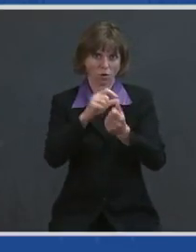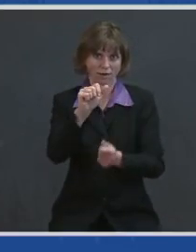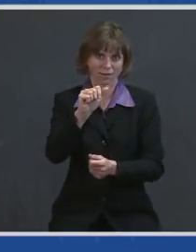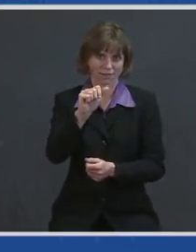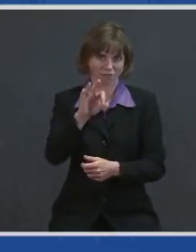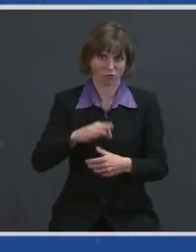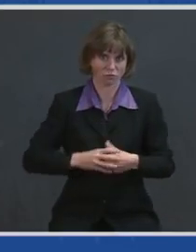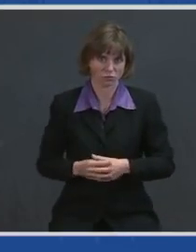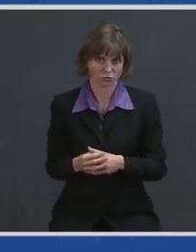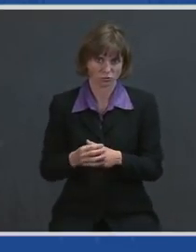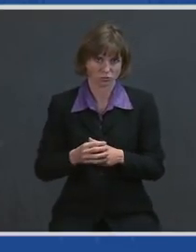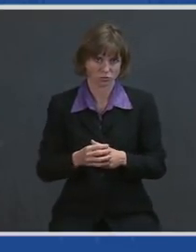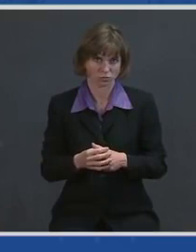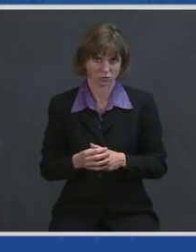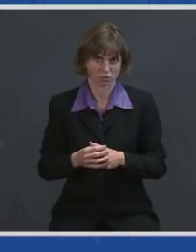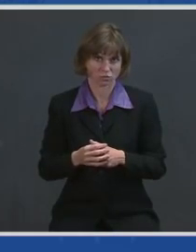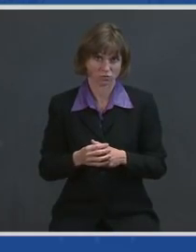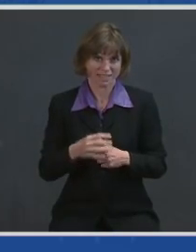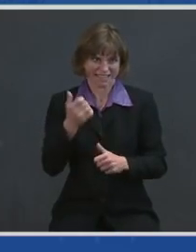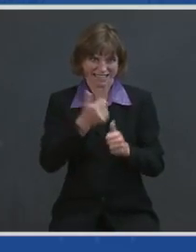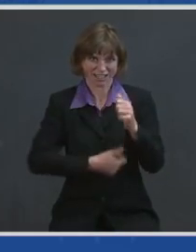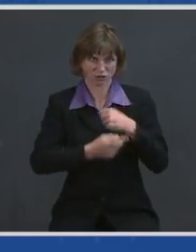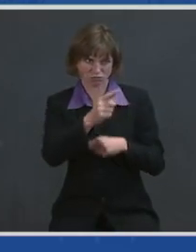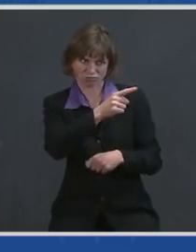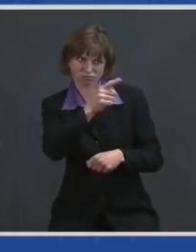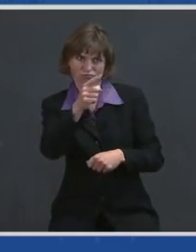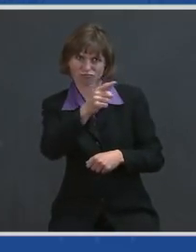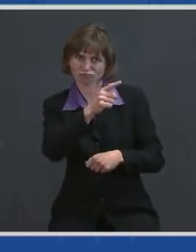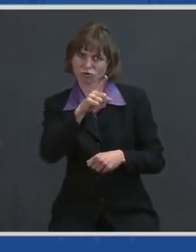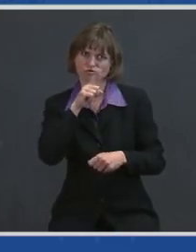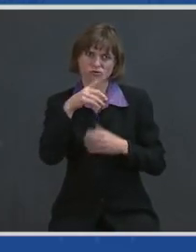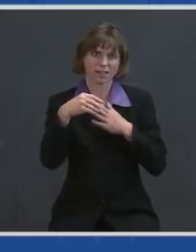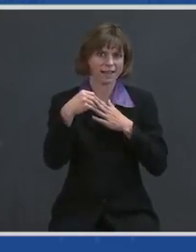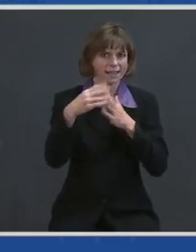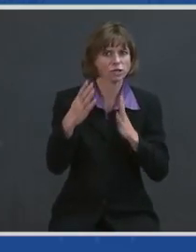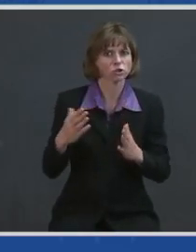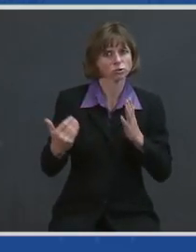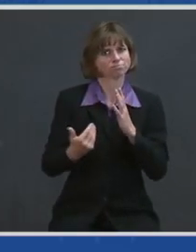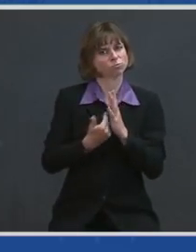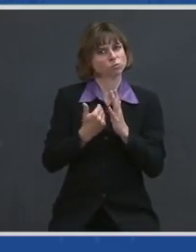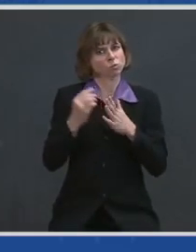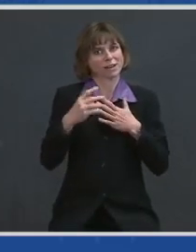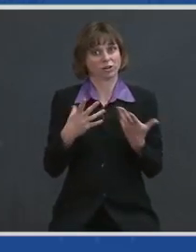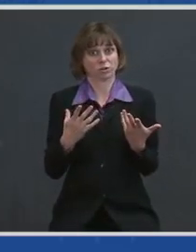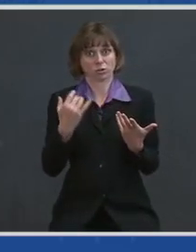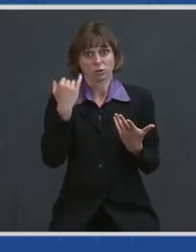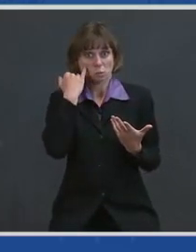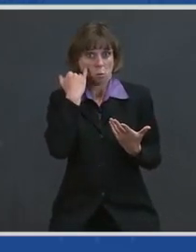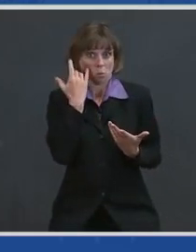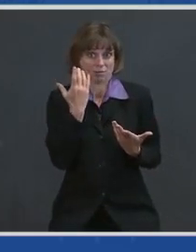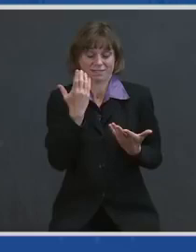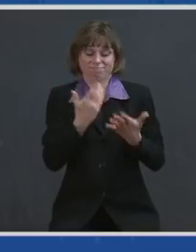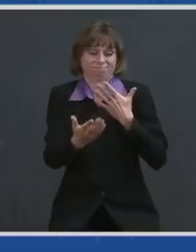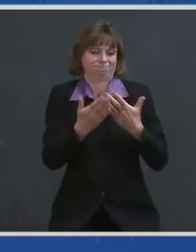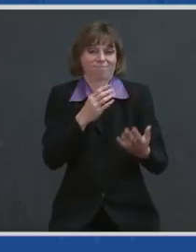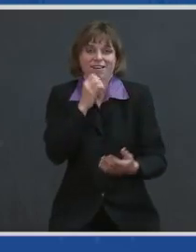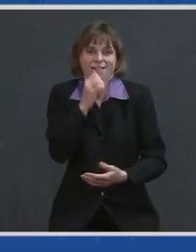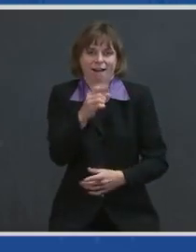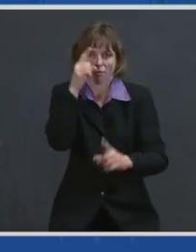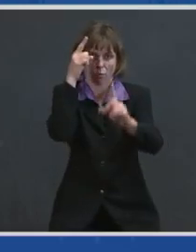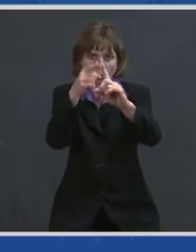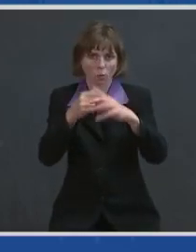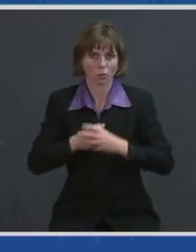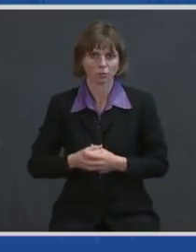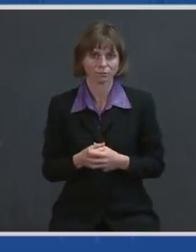Each in their own way has been a trailblazer, even if that wasn't the goal. And